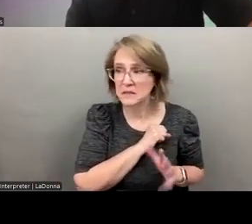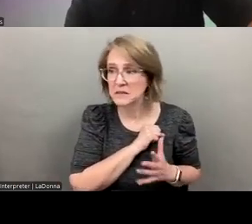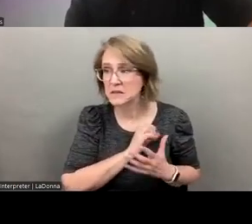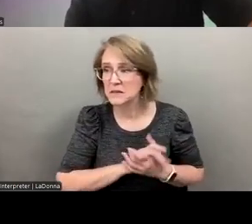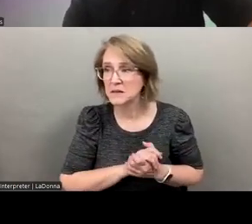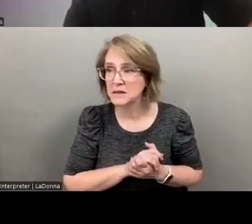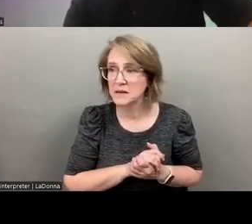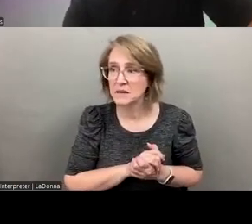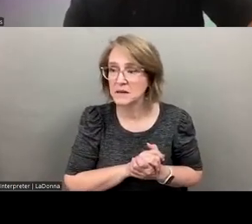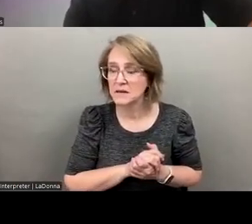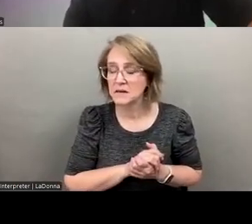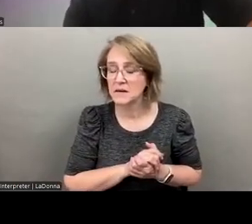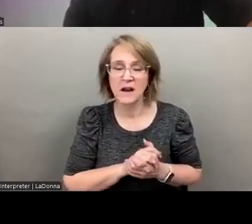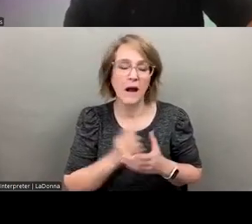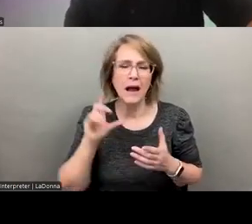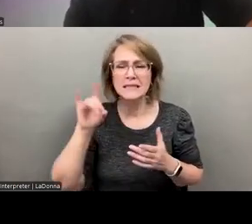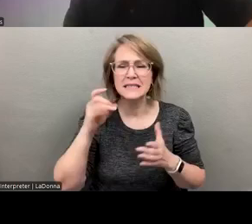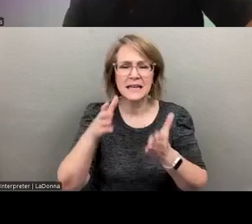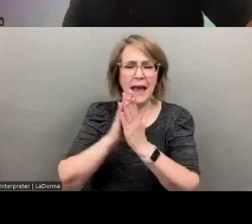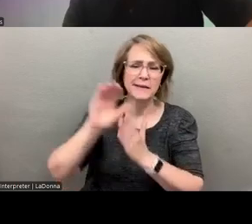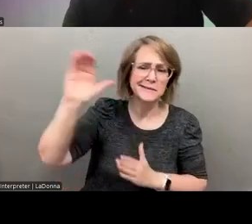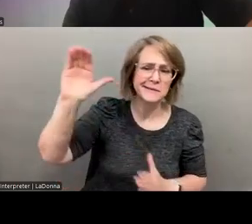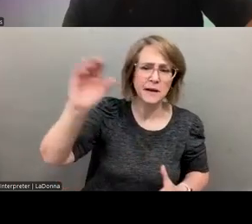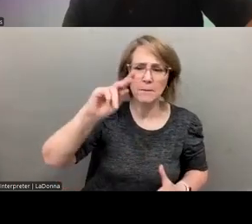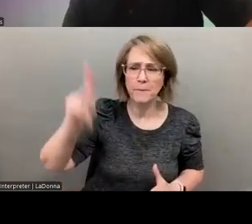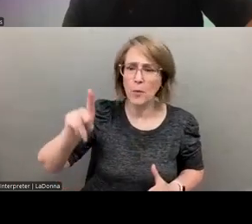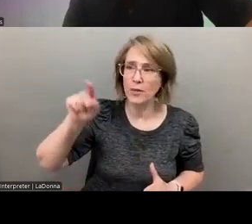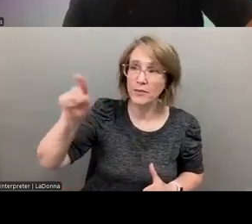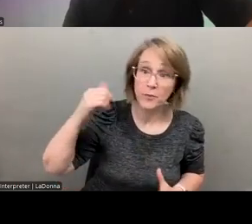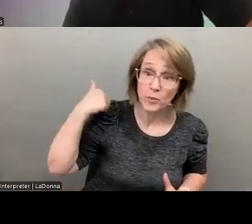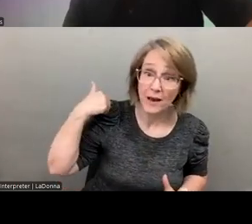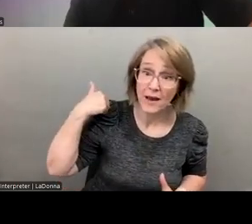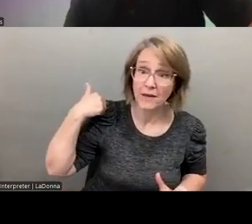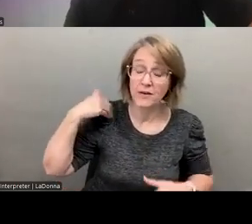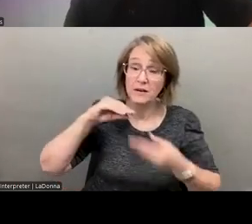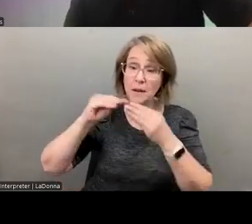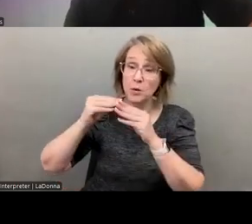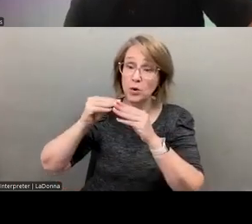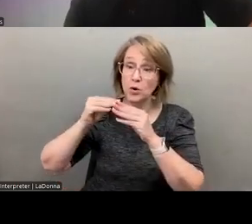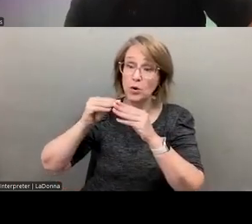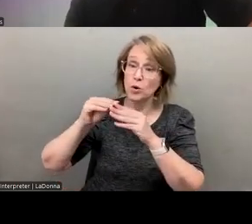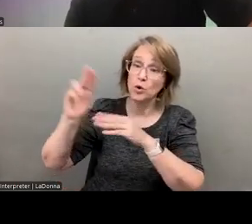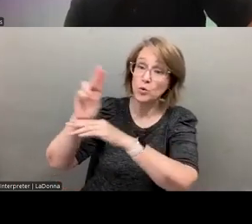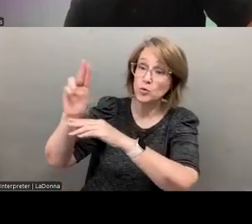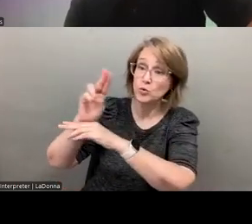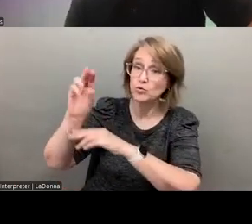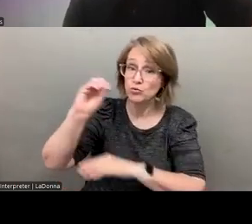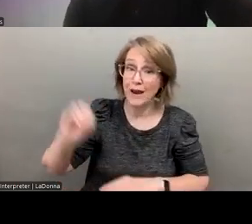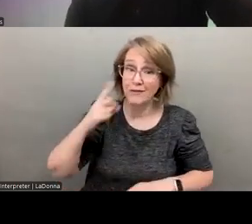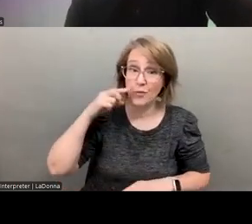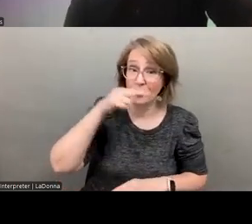department. I had asked about, uh, if they had a number, uh, utilization rate for fire boat 21. Um,